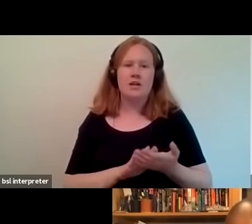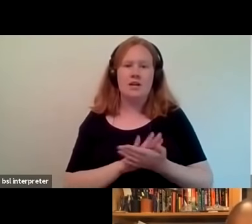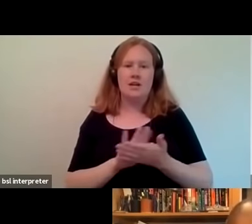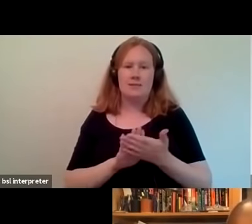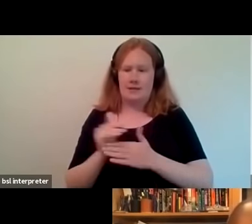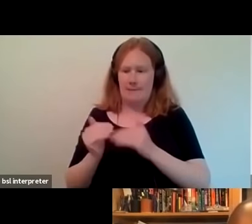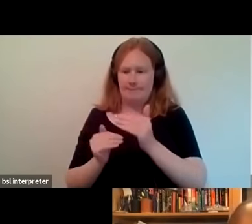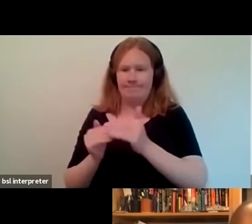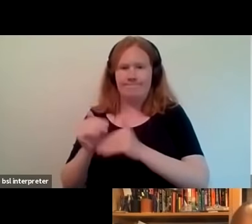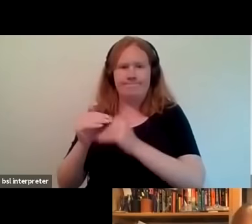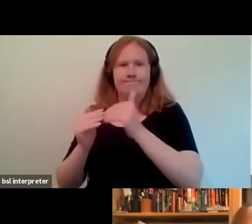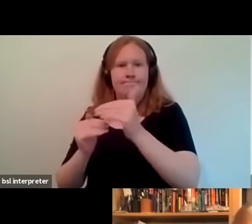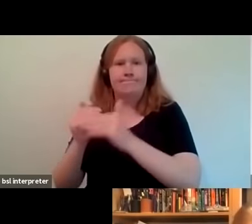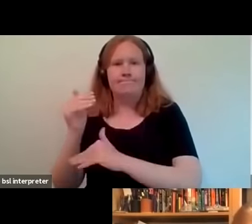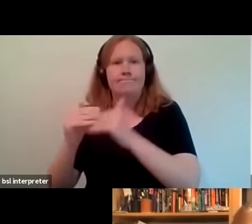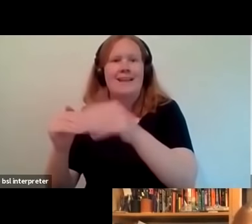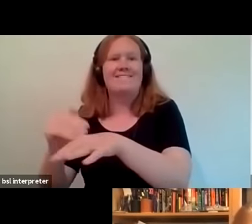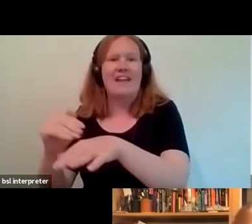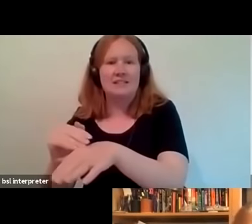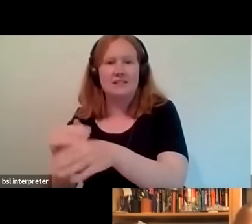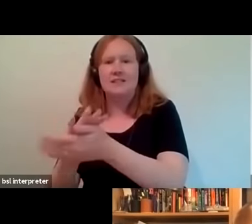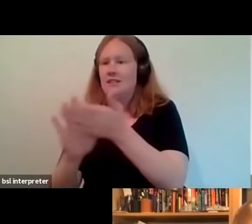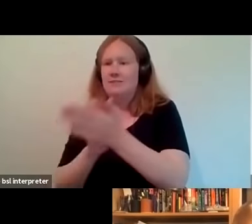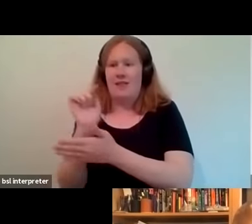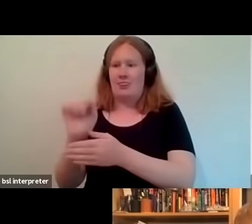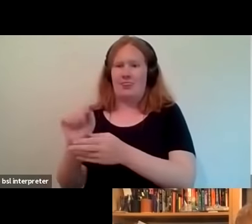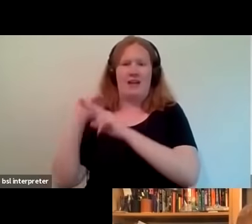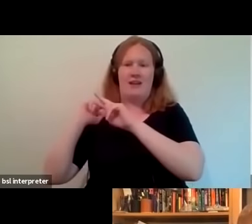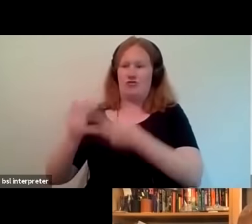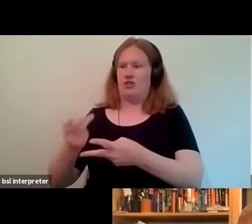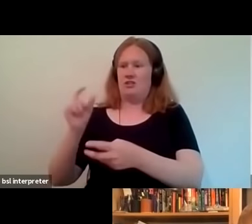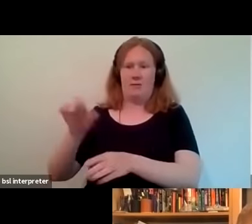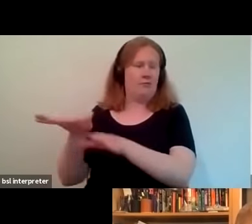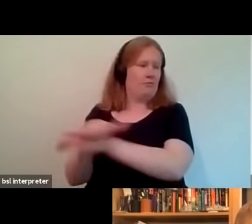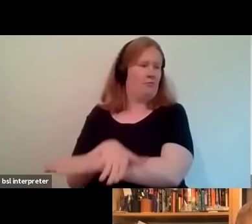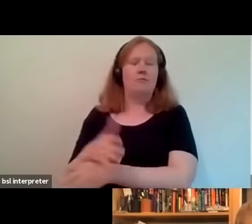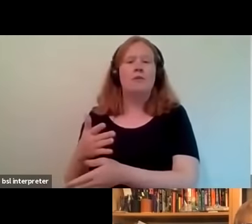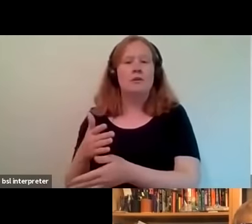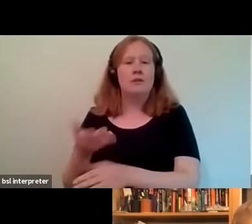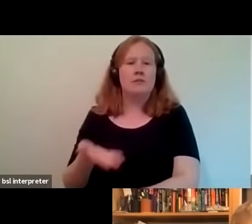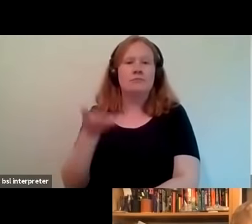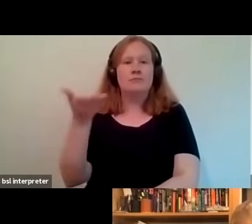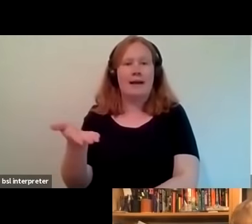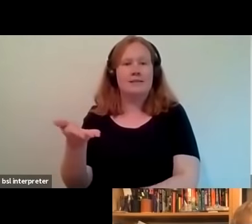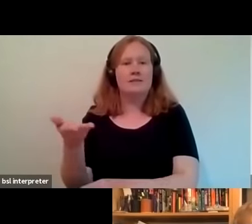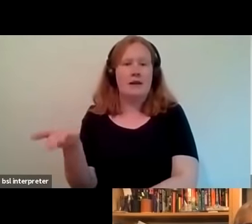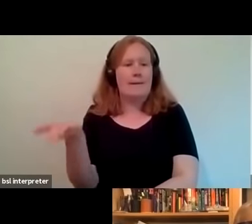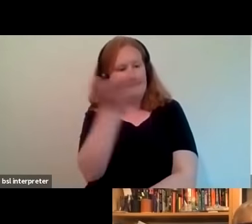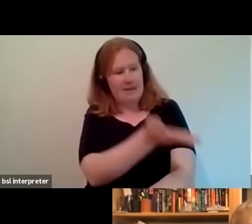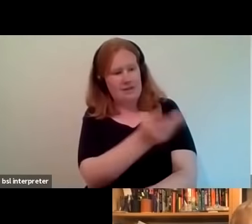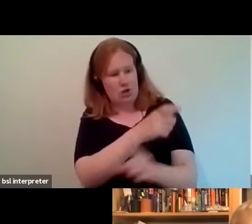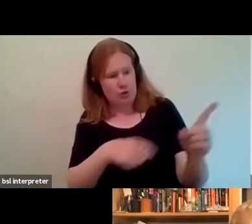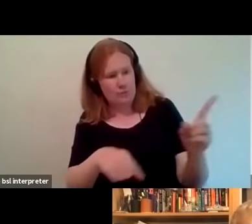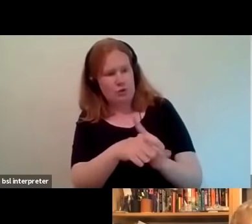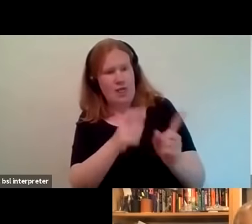here um that means that that heritage gets overlooked and it's passed to the community to drive it